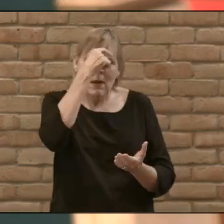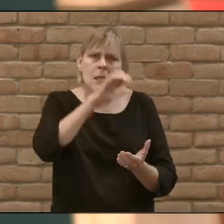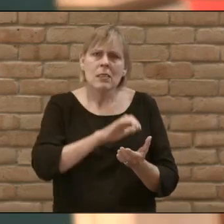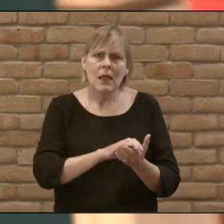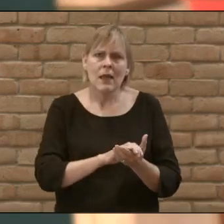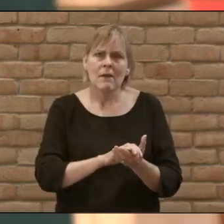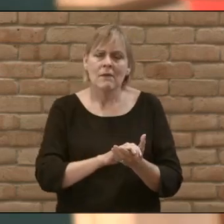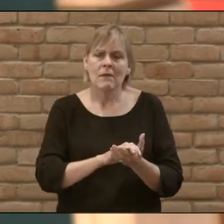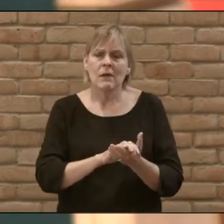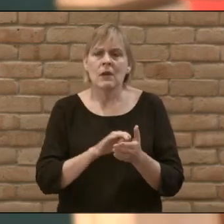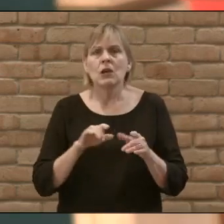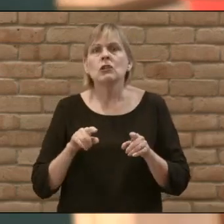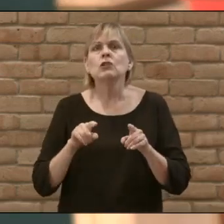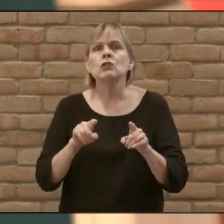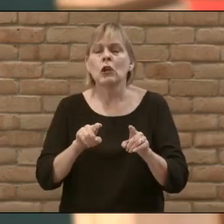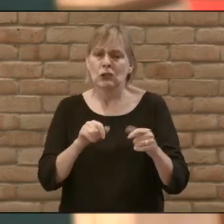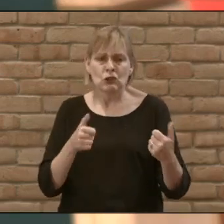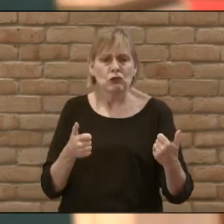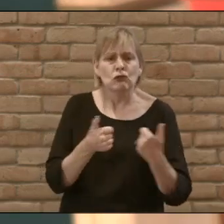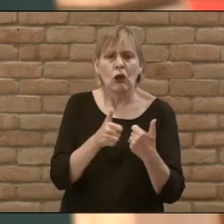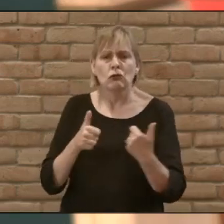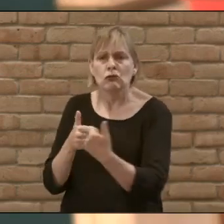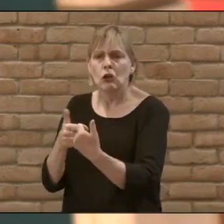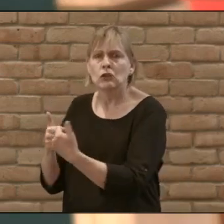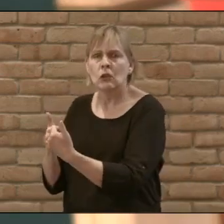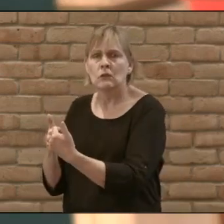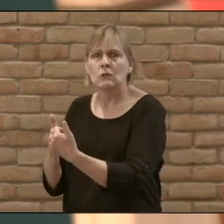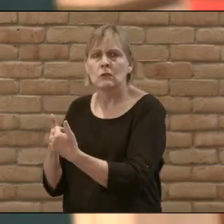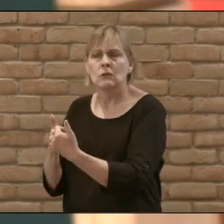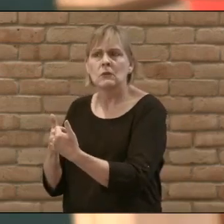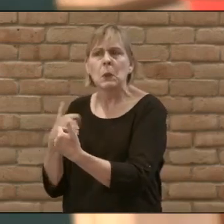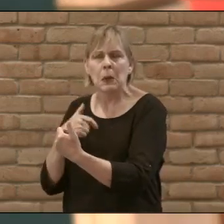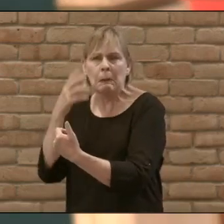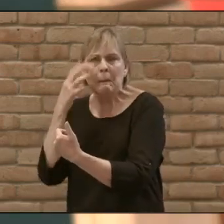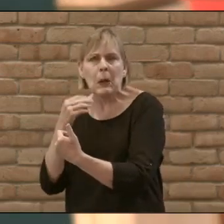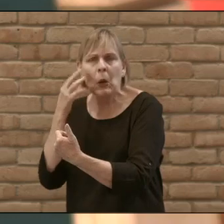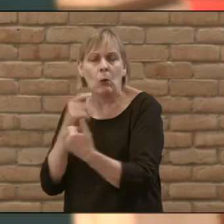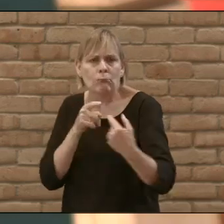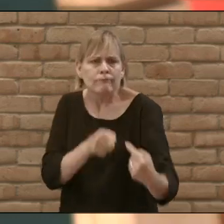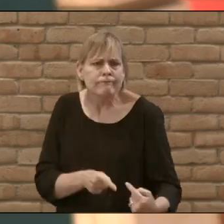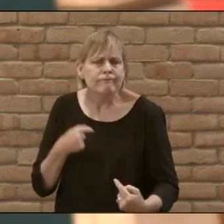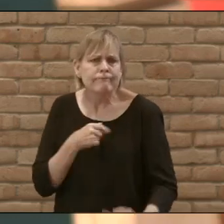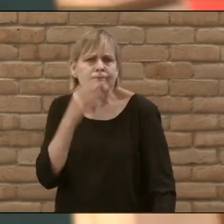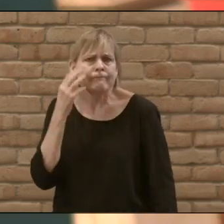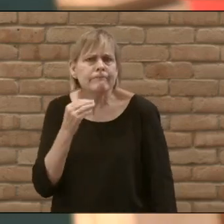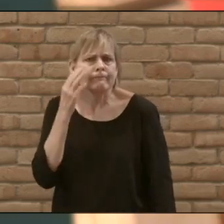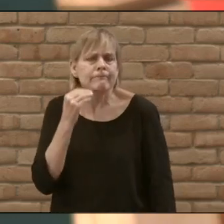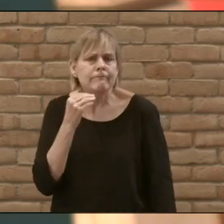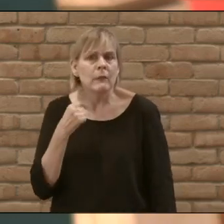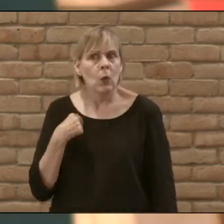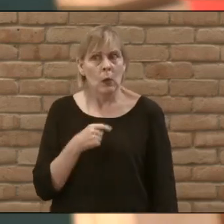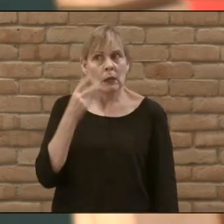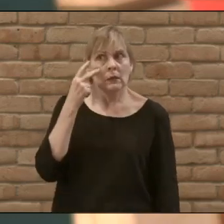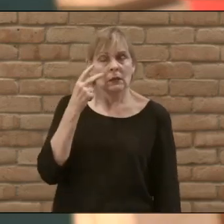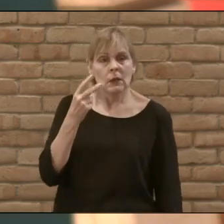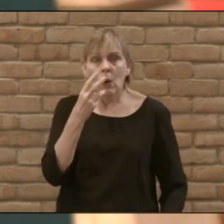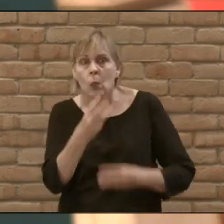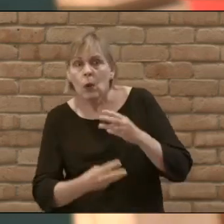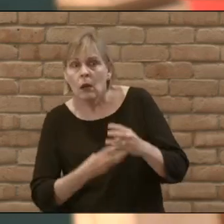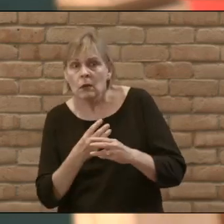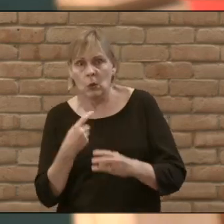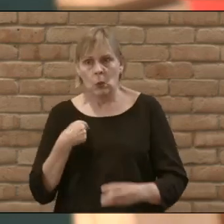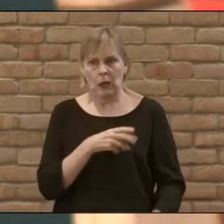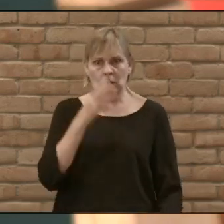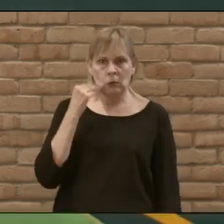that even in the midst of the challenges that are before us Even in the midst of the struggles That we not only see in the world But we